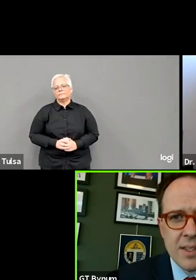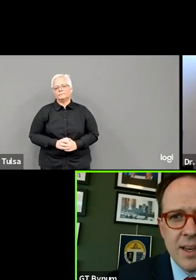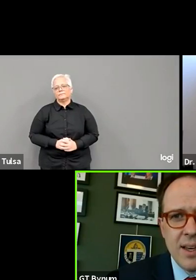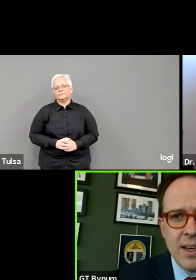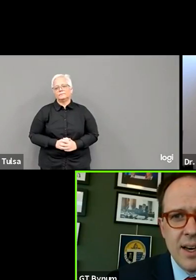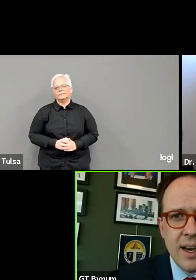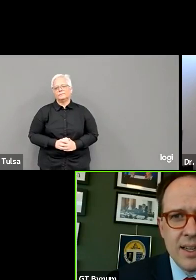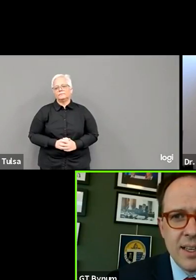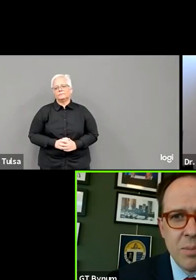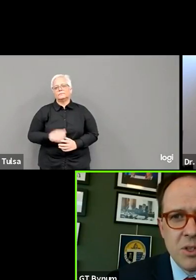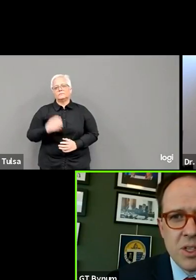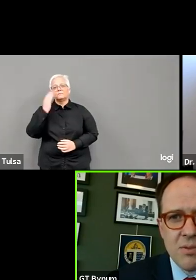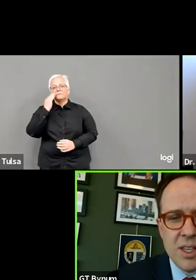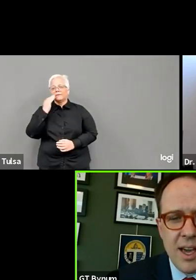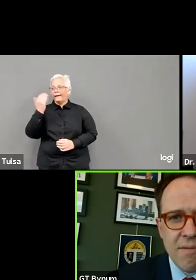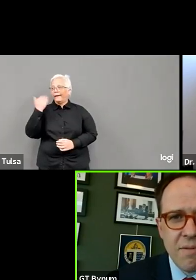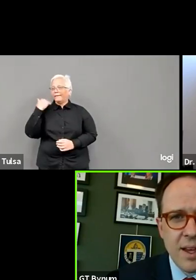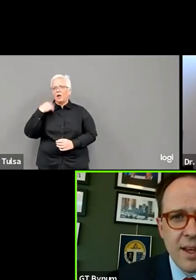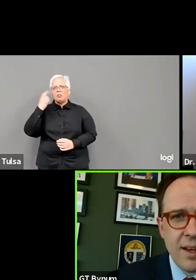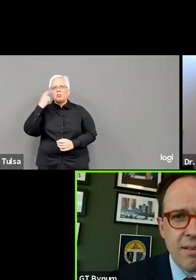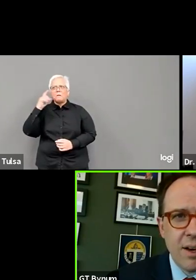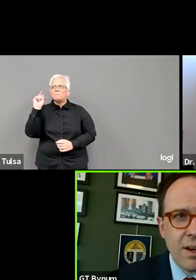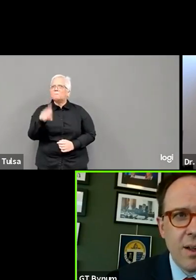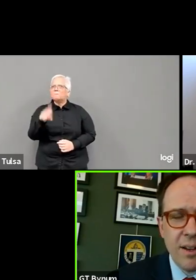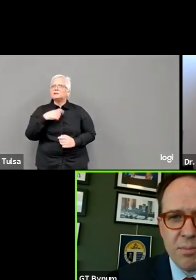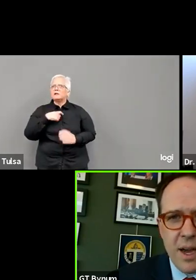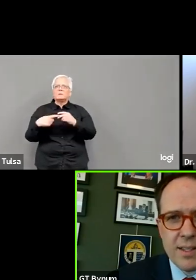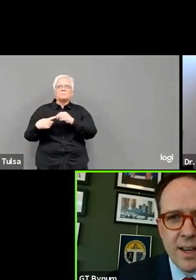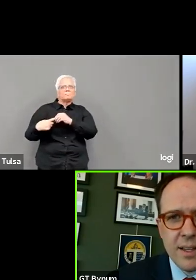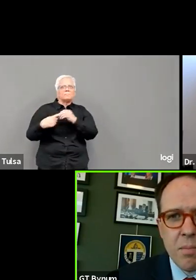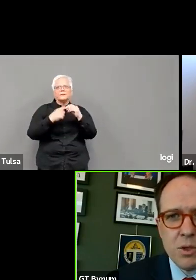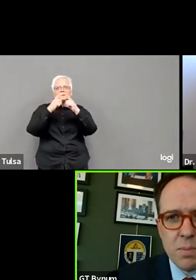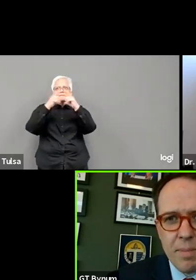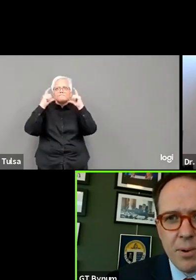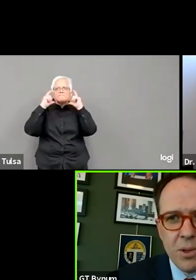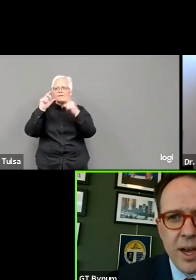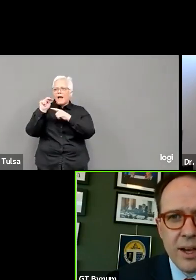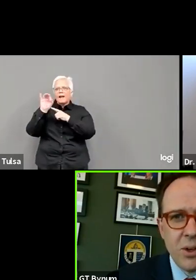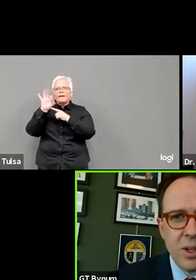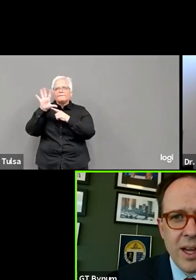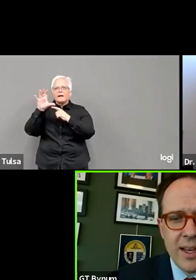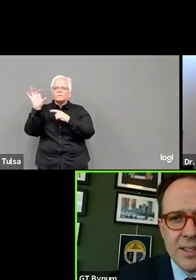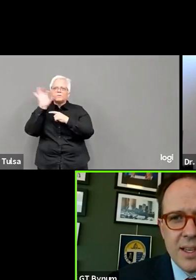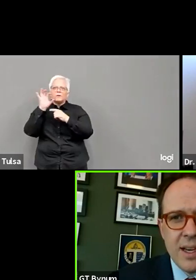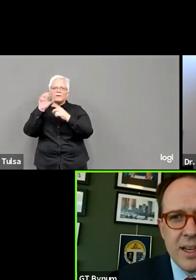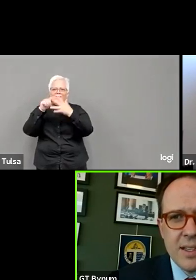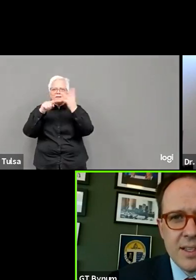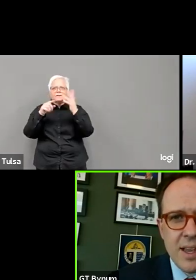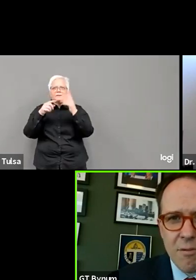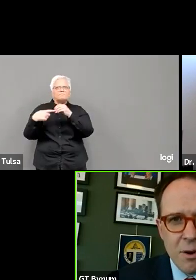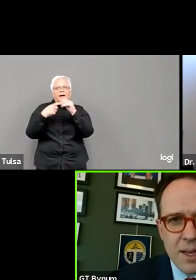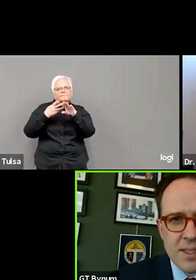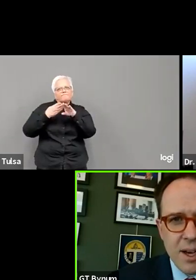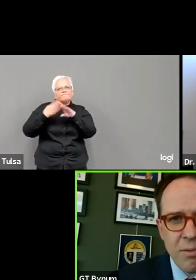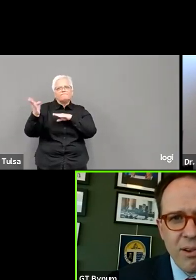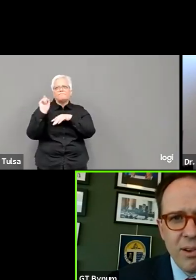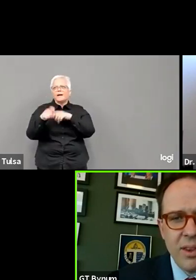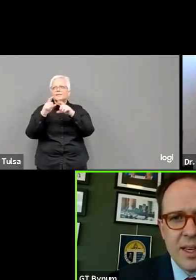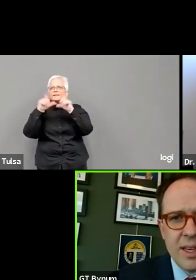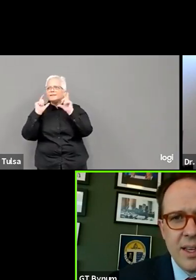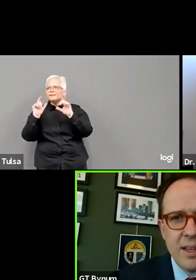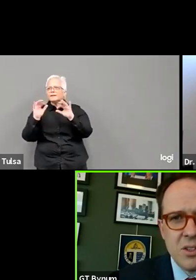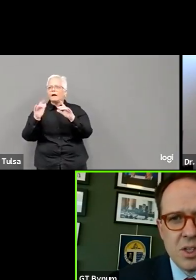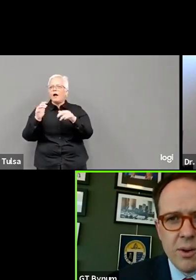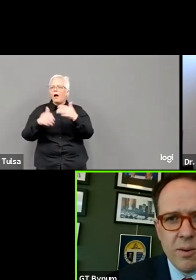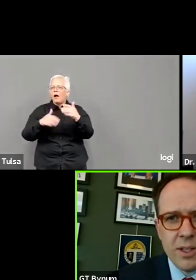mask to keep yourself safe at a cloth mask. Like I think most people now utilize is every bit as helpful